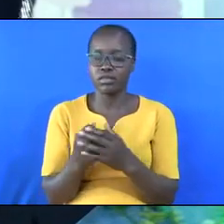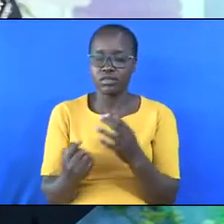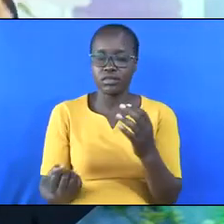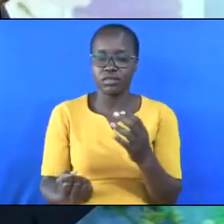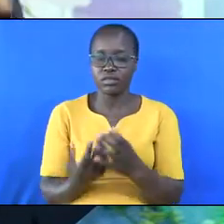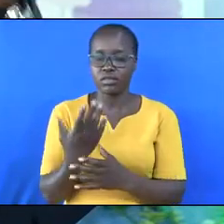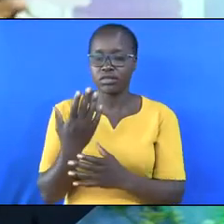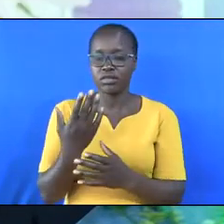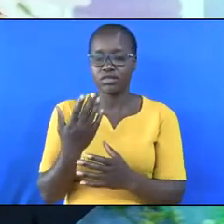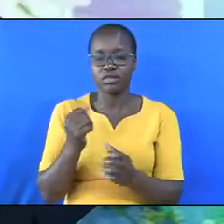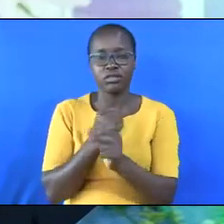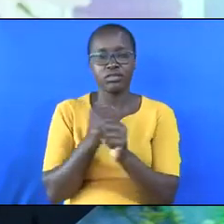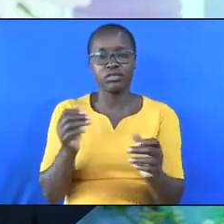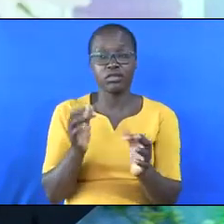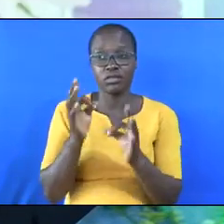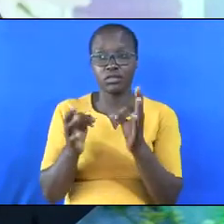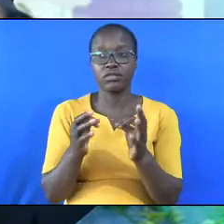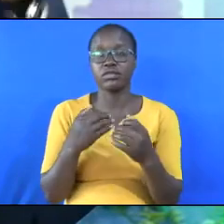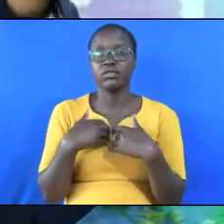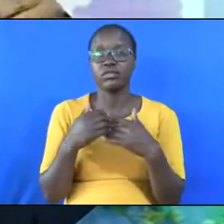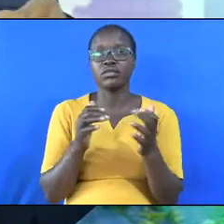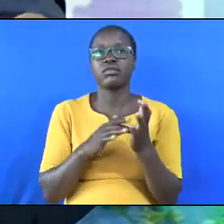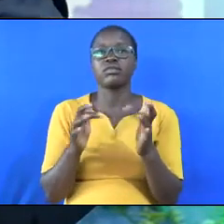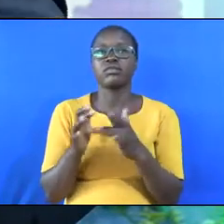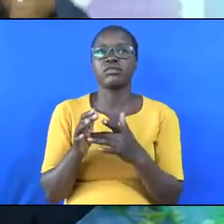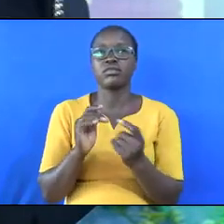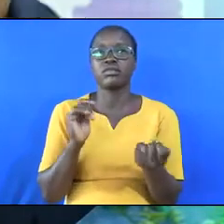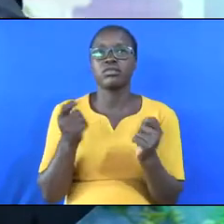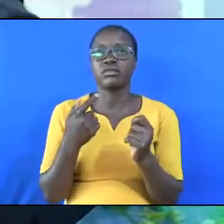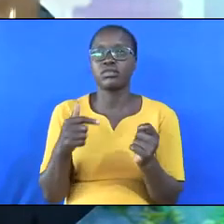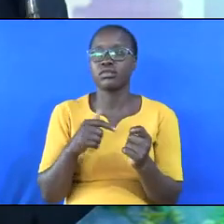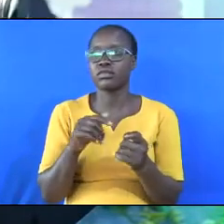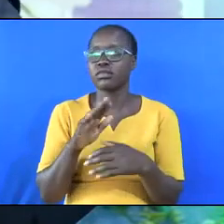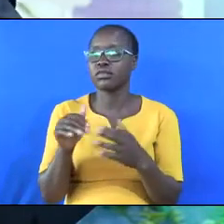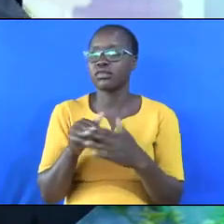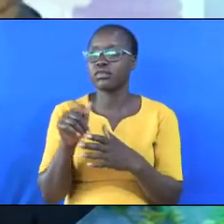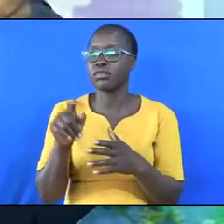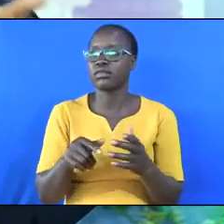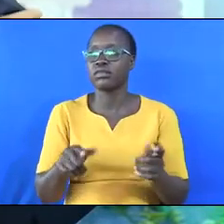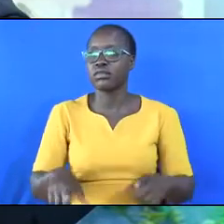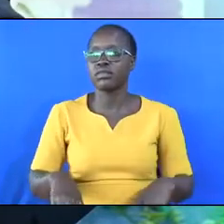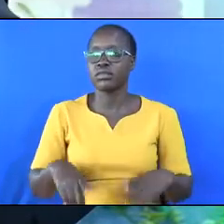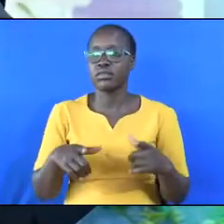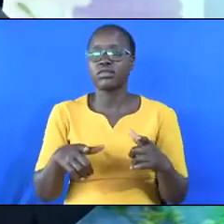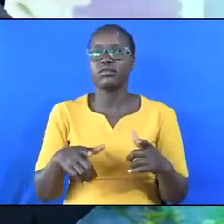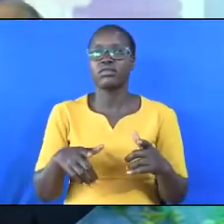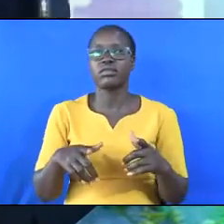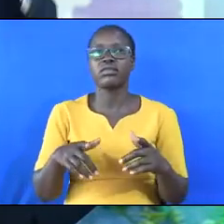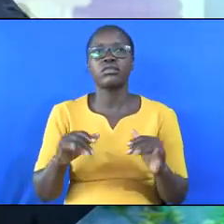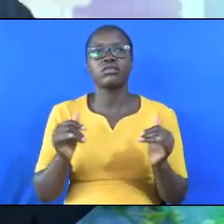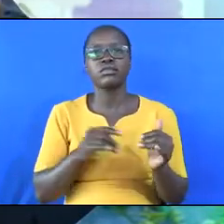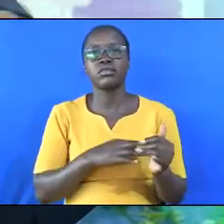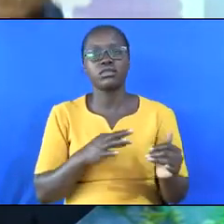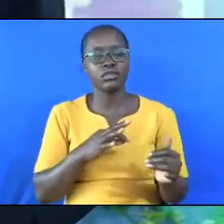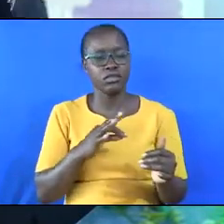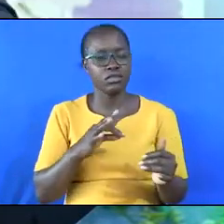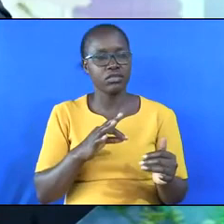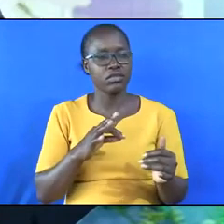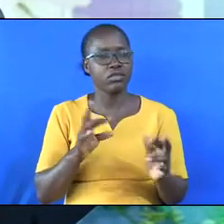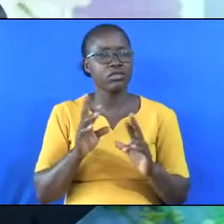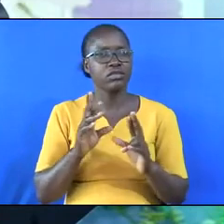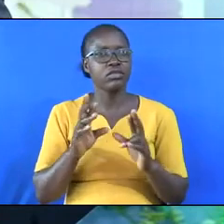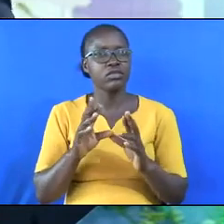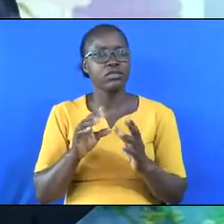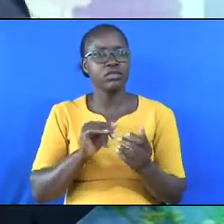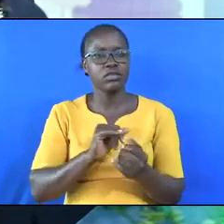If we have Jesus he can change need in our lives is a new captain in our soul. He will help you to drink